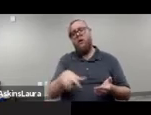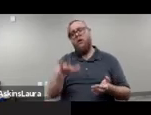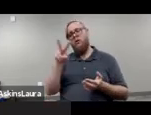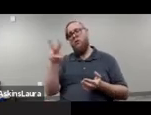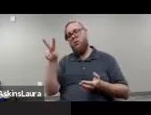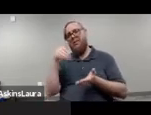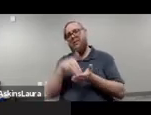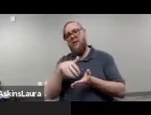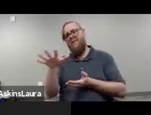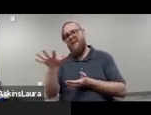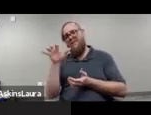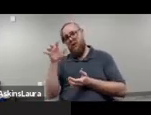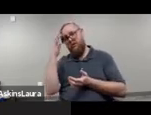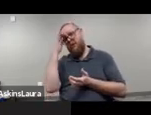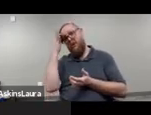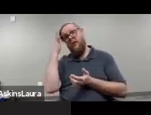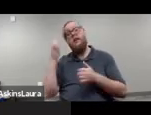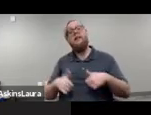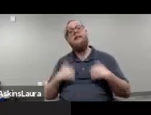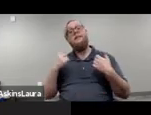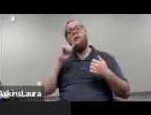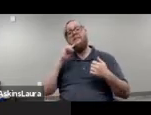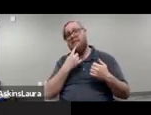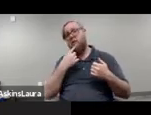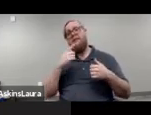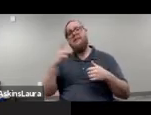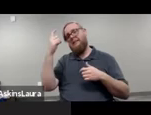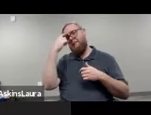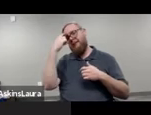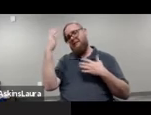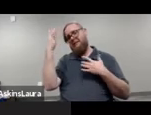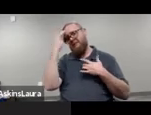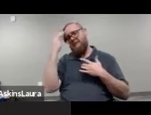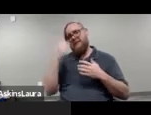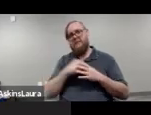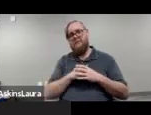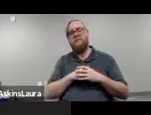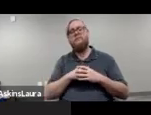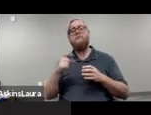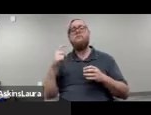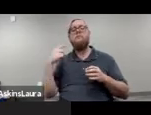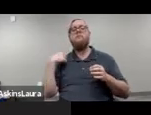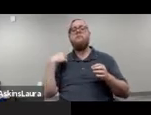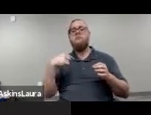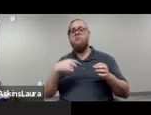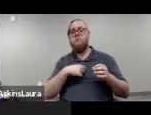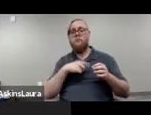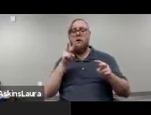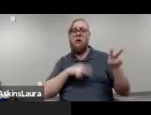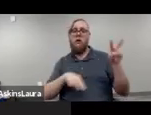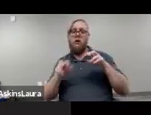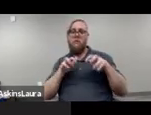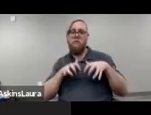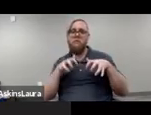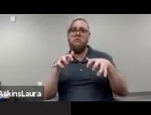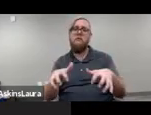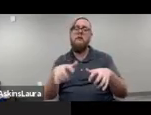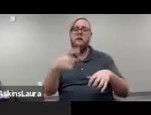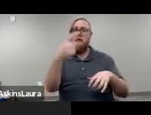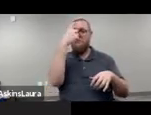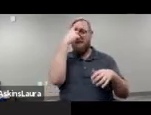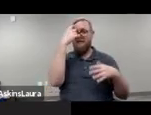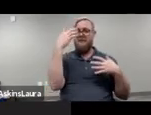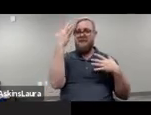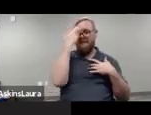32,500 of them are living with a severe mental illness. Um, so we looked at prevalence of severe mental illness in